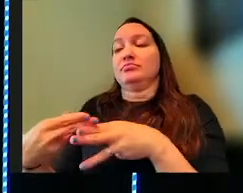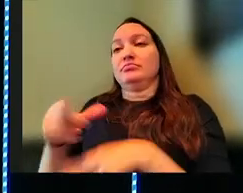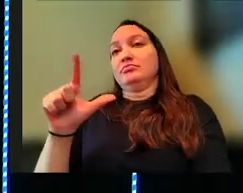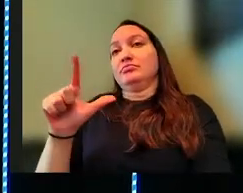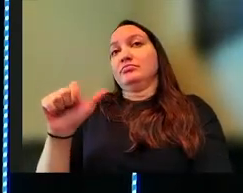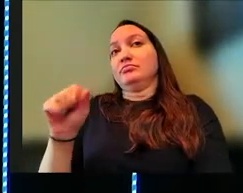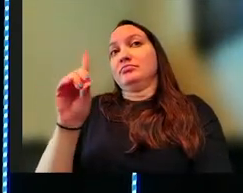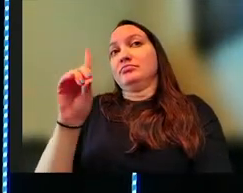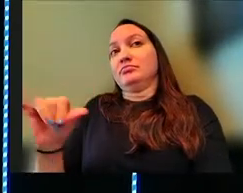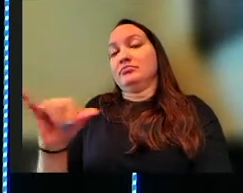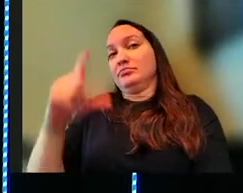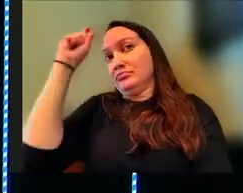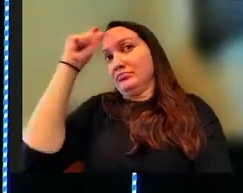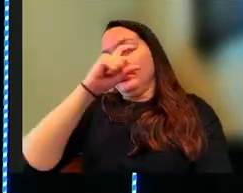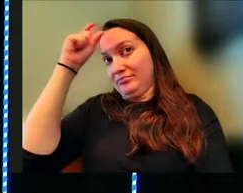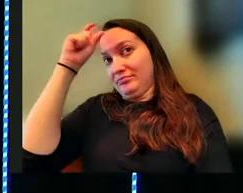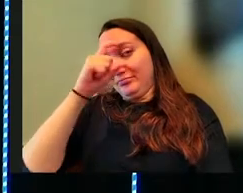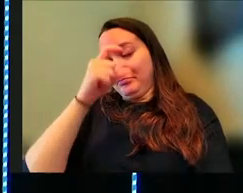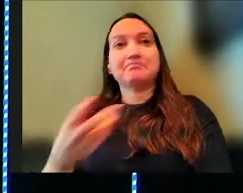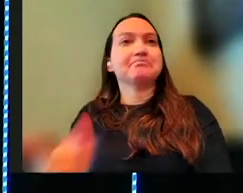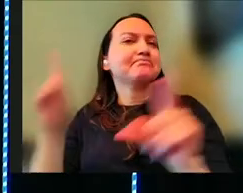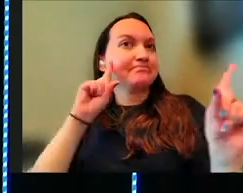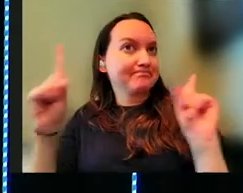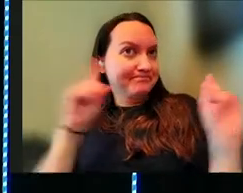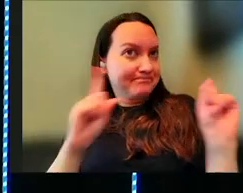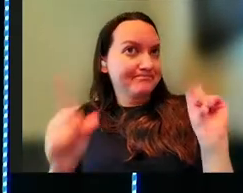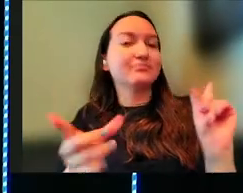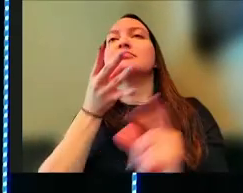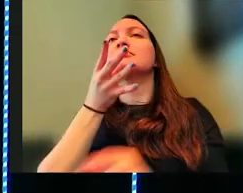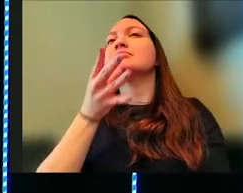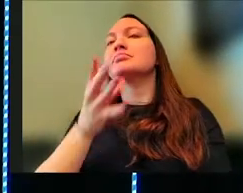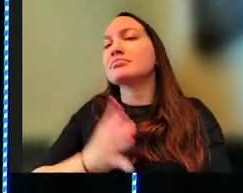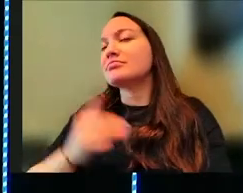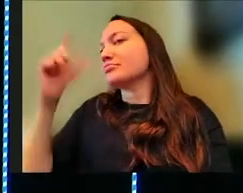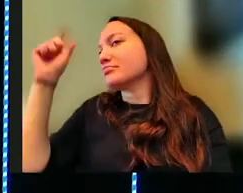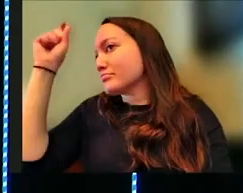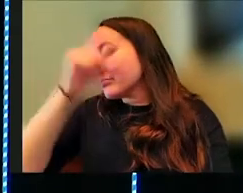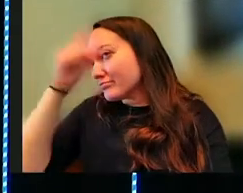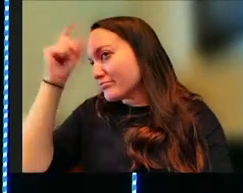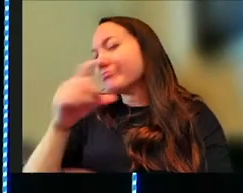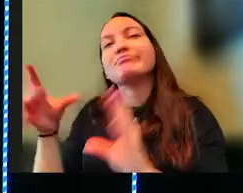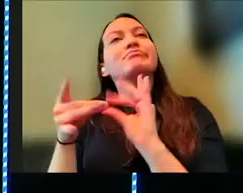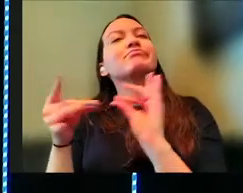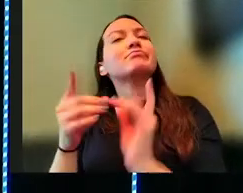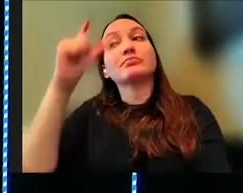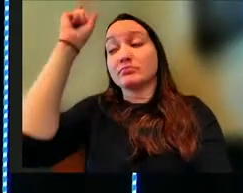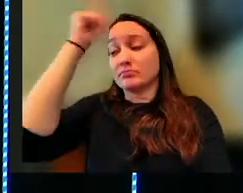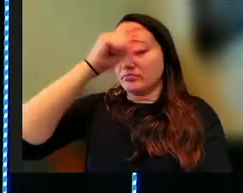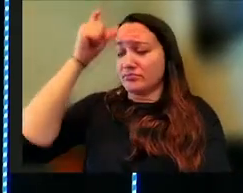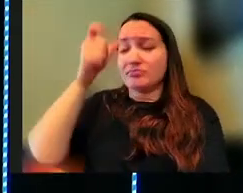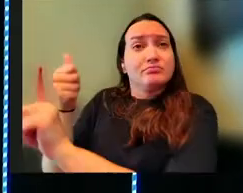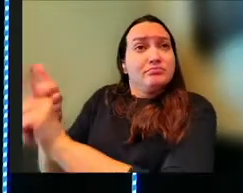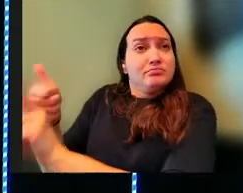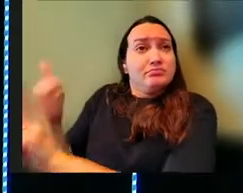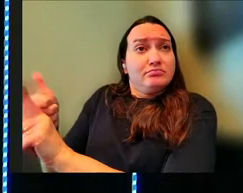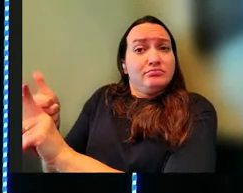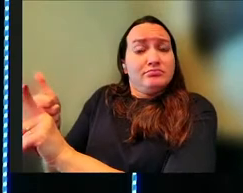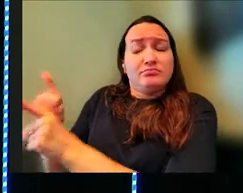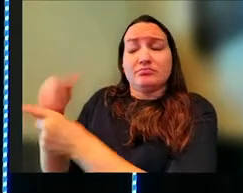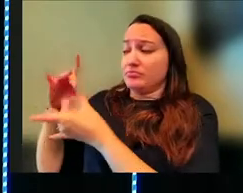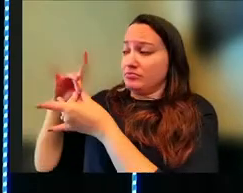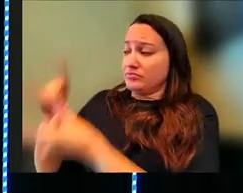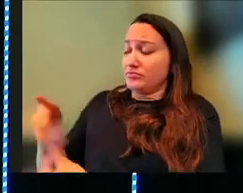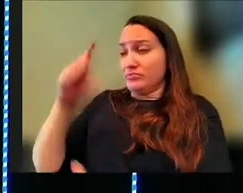Wisdom. Maybe you've heard of that. Lady Wisdom. It's speaking of wisdom itself, and they're referring to